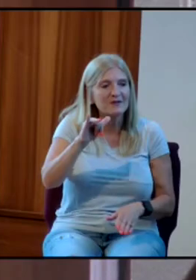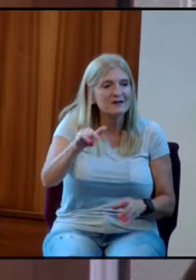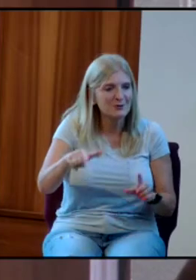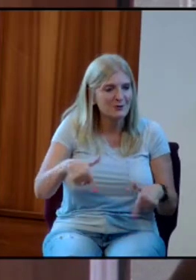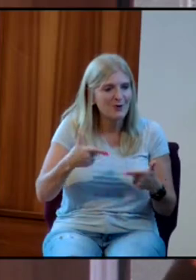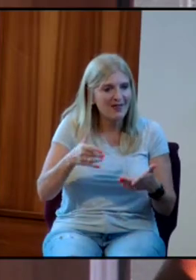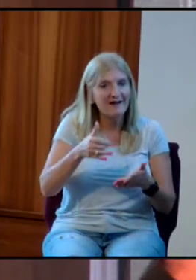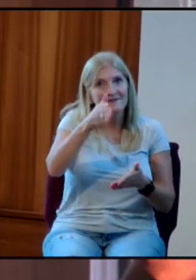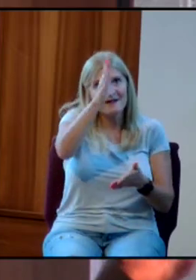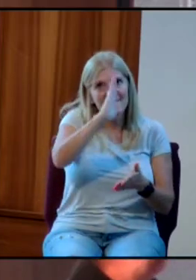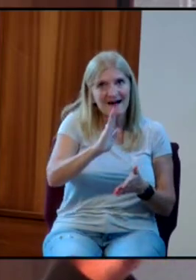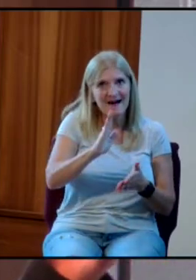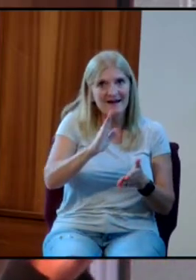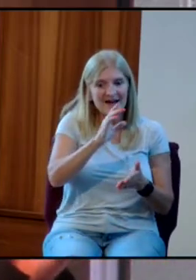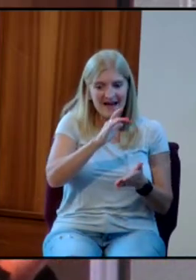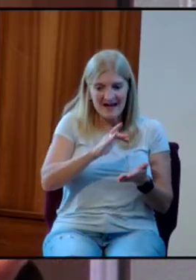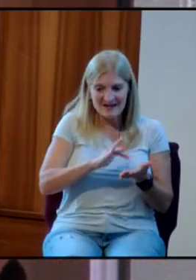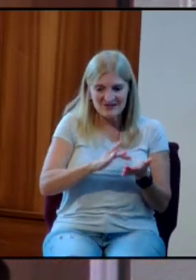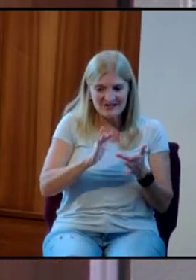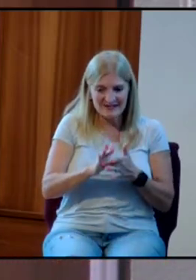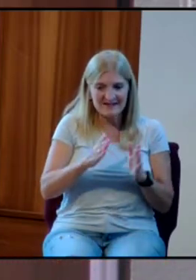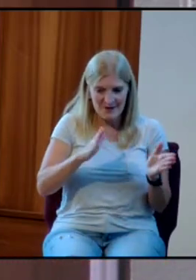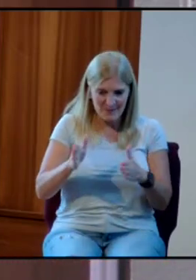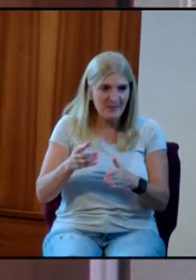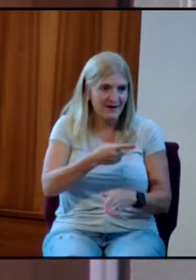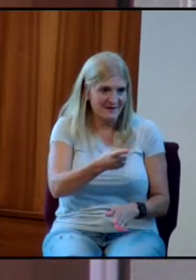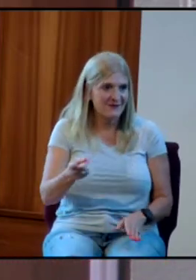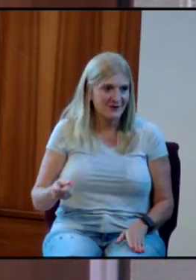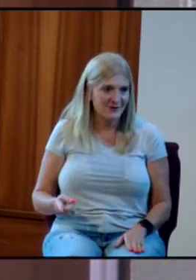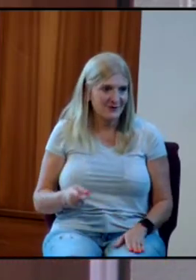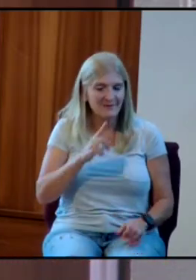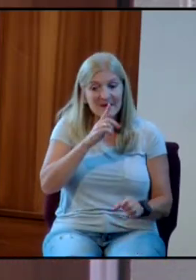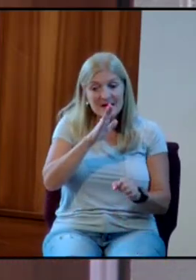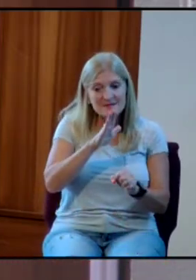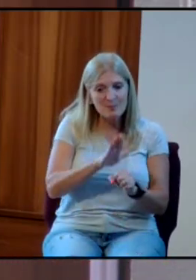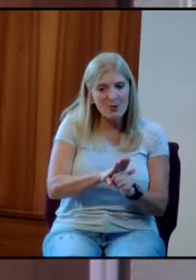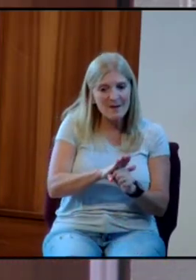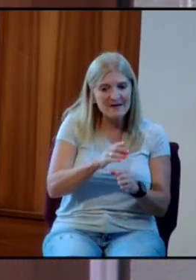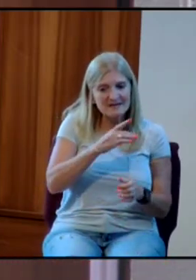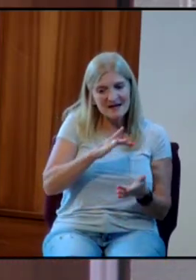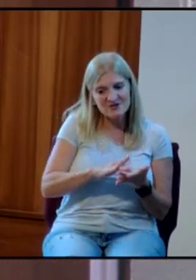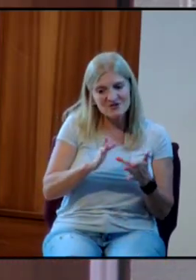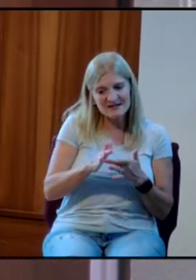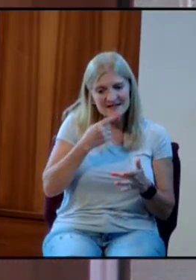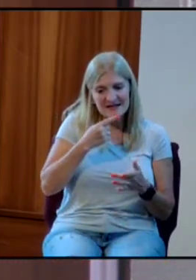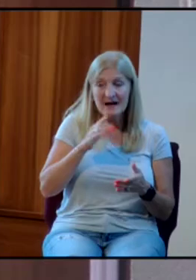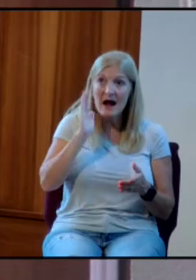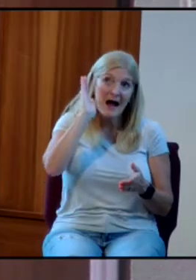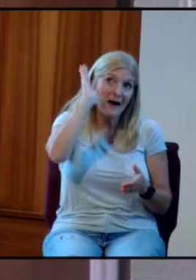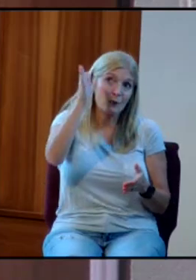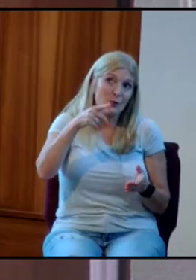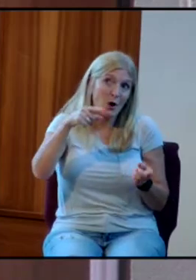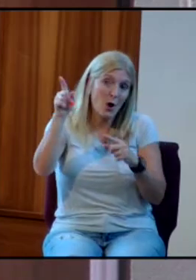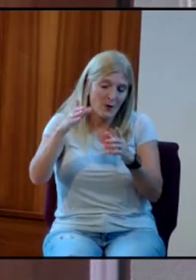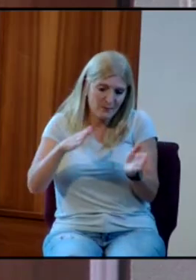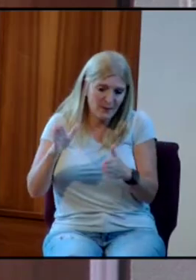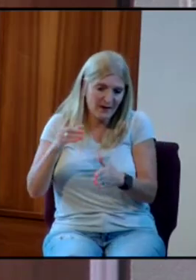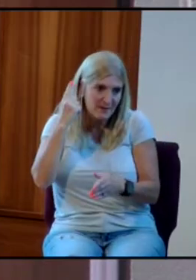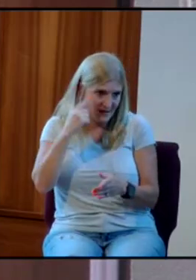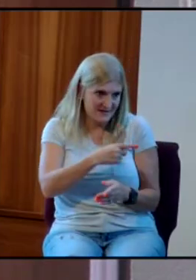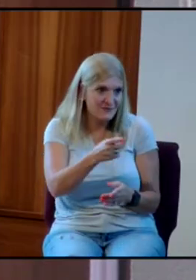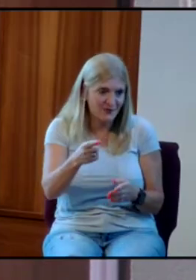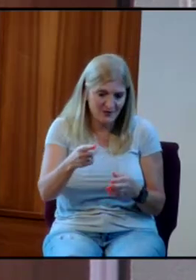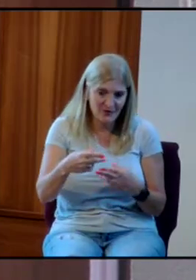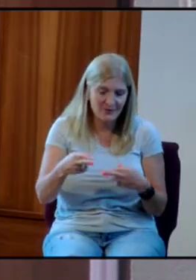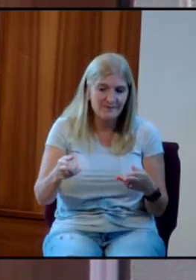Jesus Christ is preparing. Do you remember his promise? I go to prepare a place for you. And if I go and prepare a